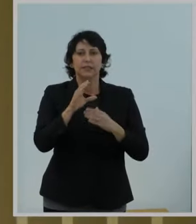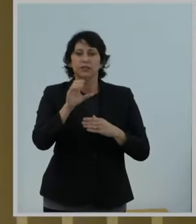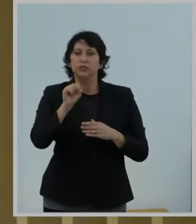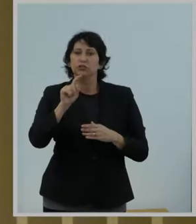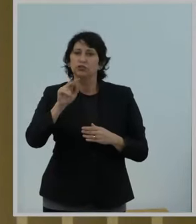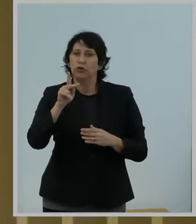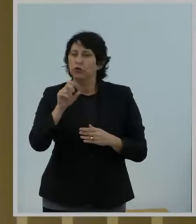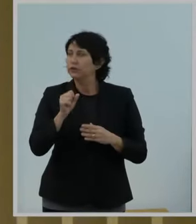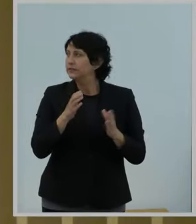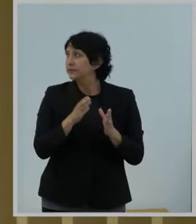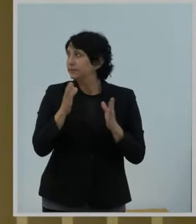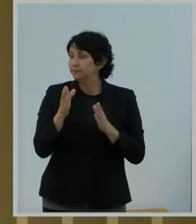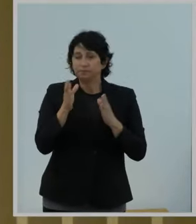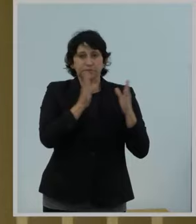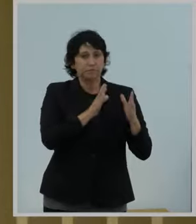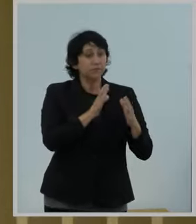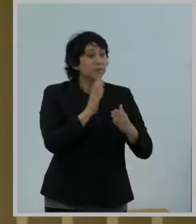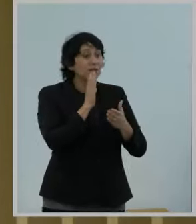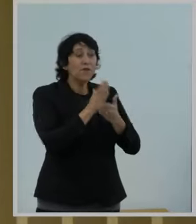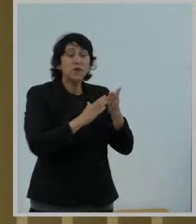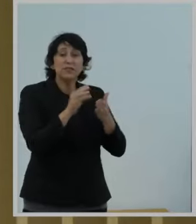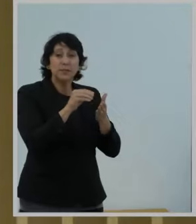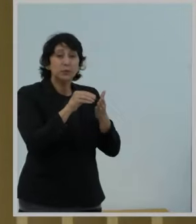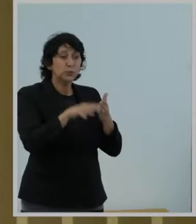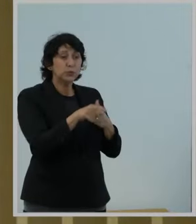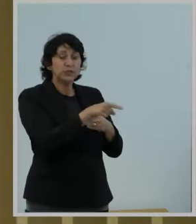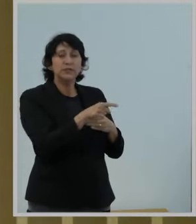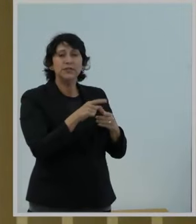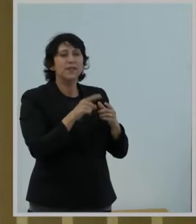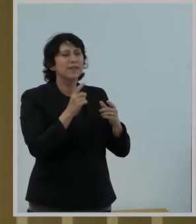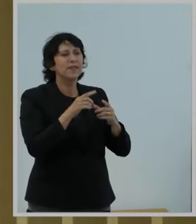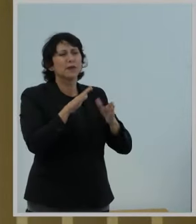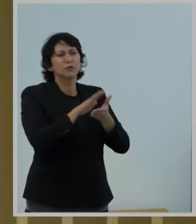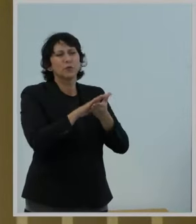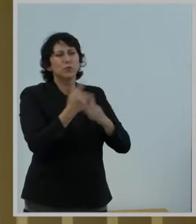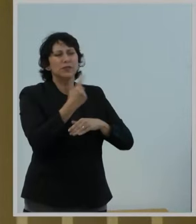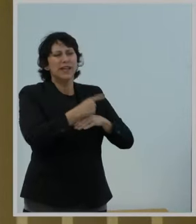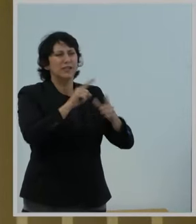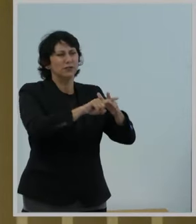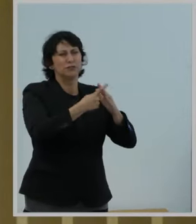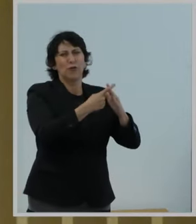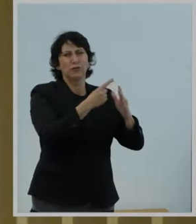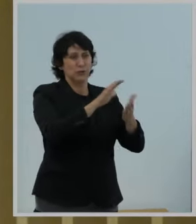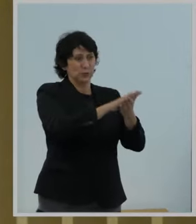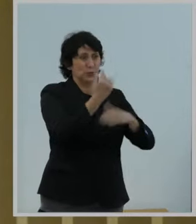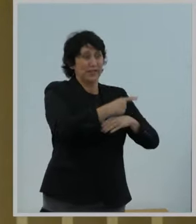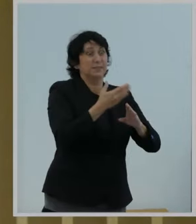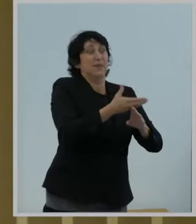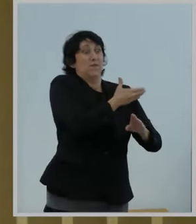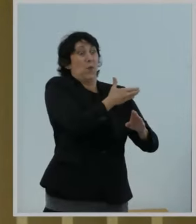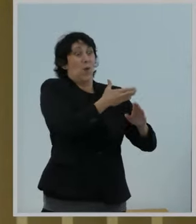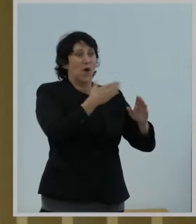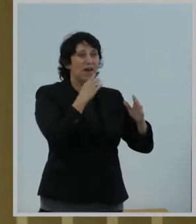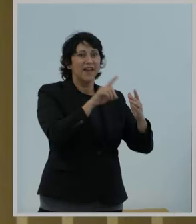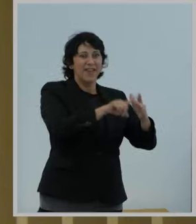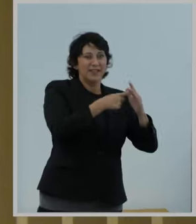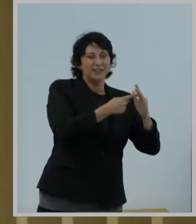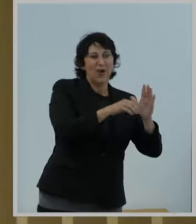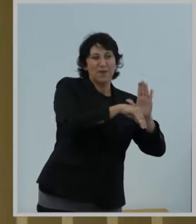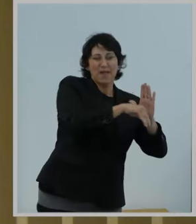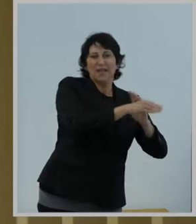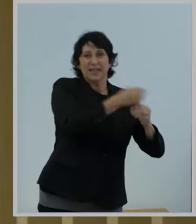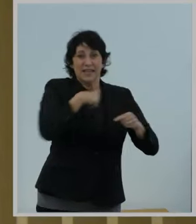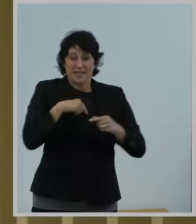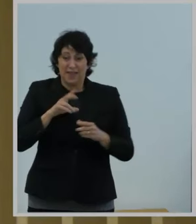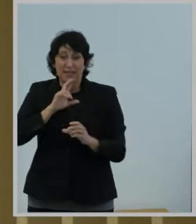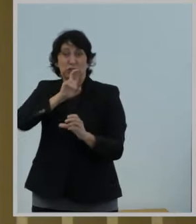Chairwoman. For some students, their school day starts well before the first bell. They catch the bus early before the sun rises,